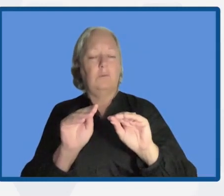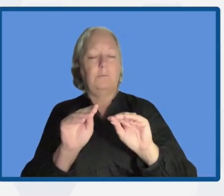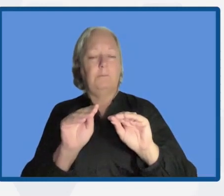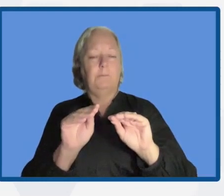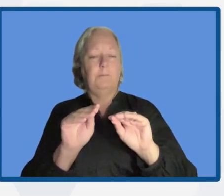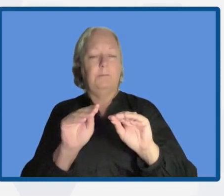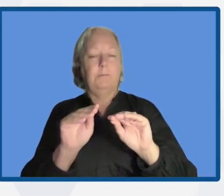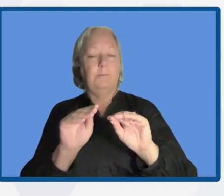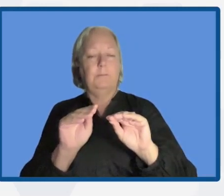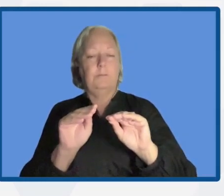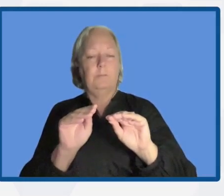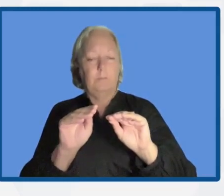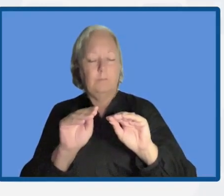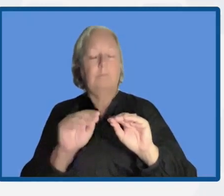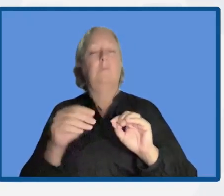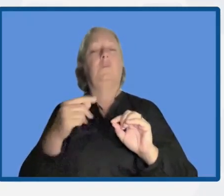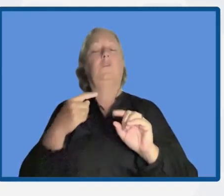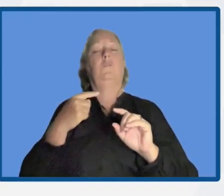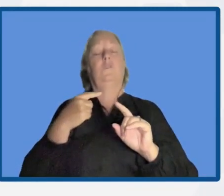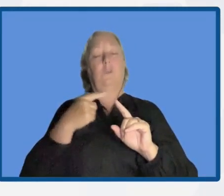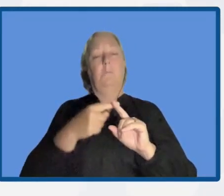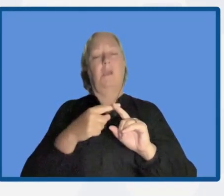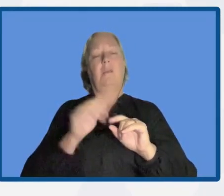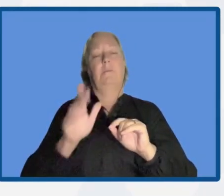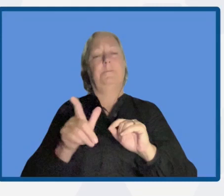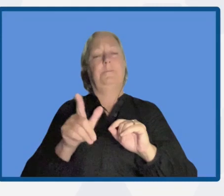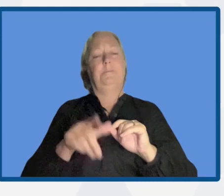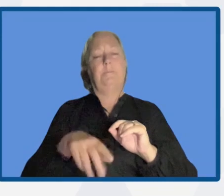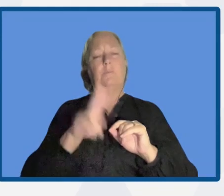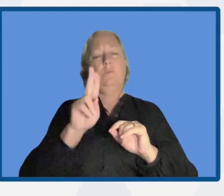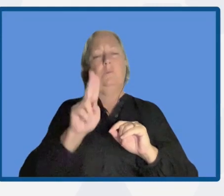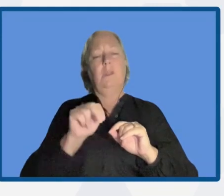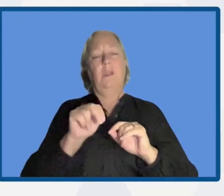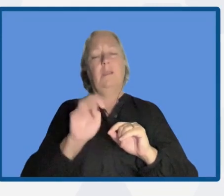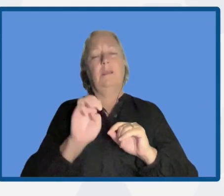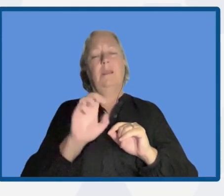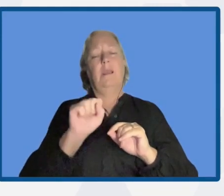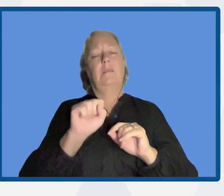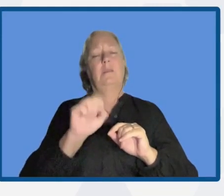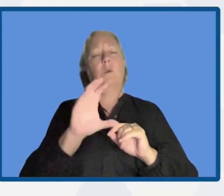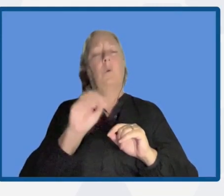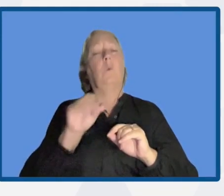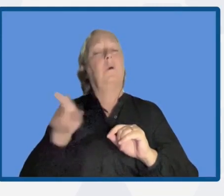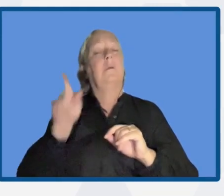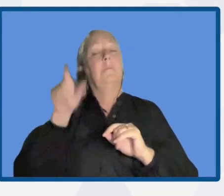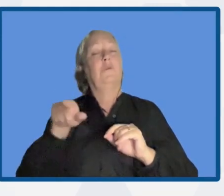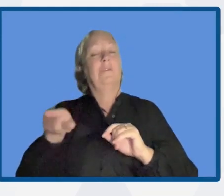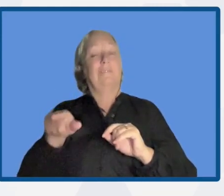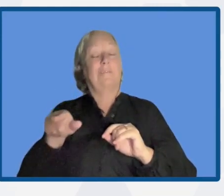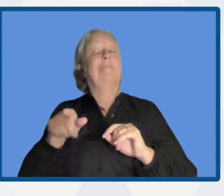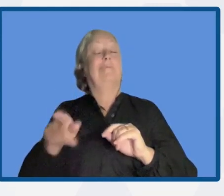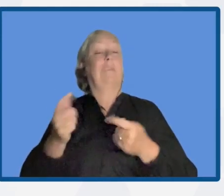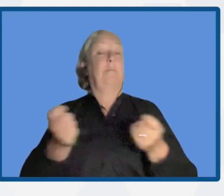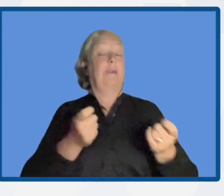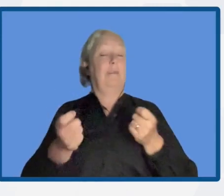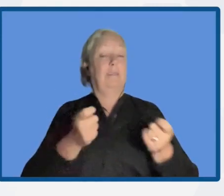and Certificate Cultural Organization, UNESCO. Maria Teresa is the moderator. For the past 15